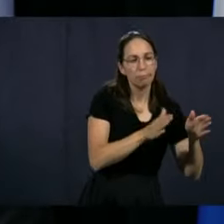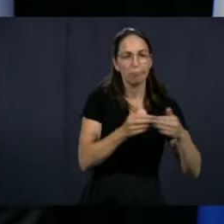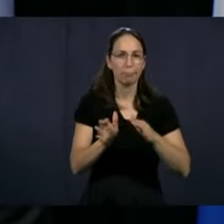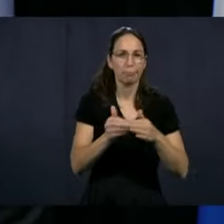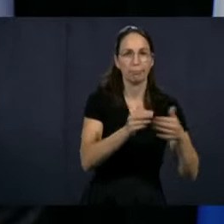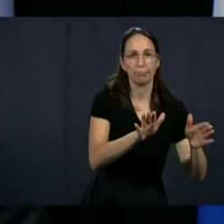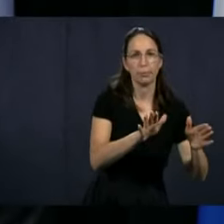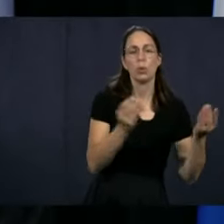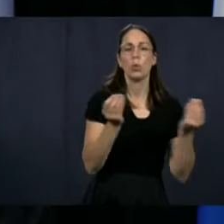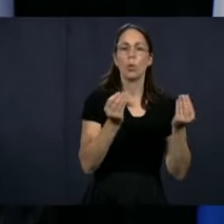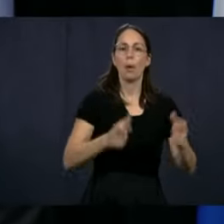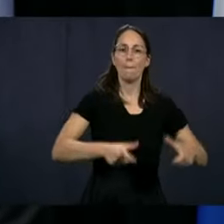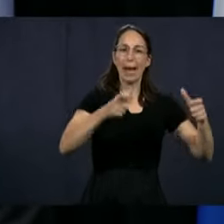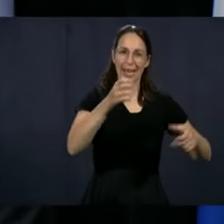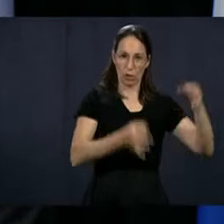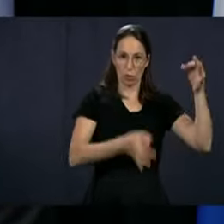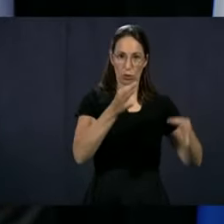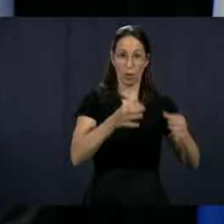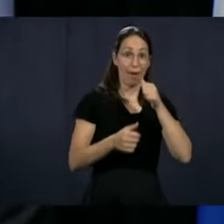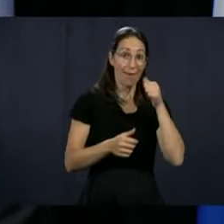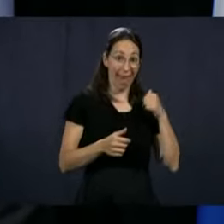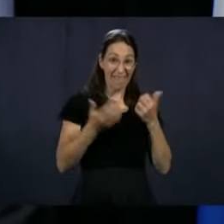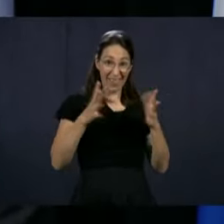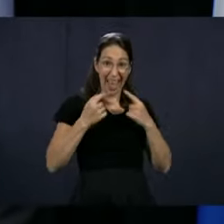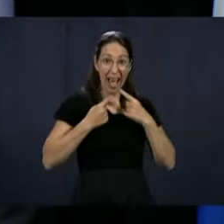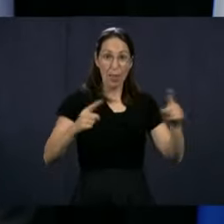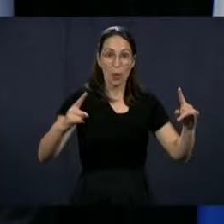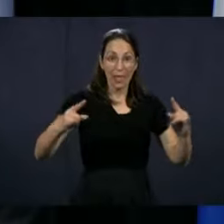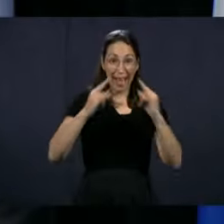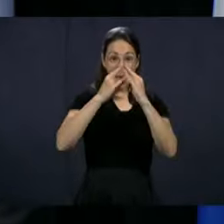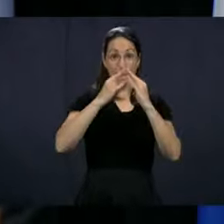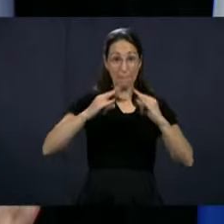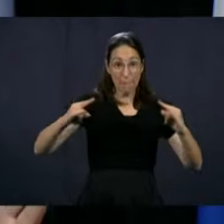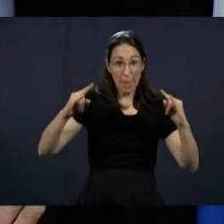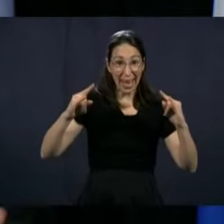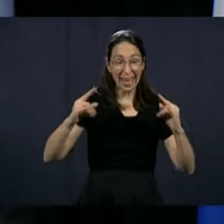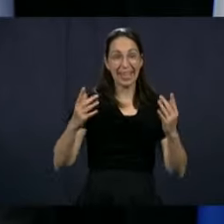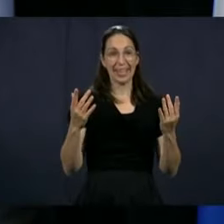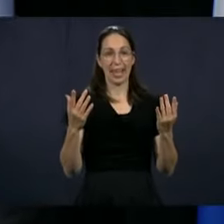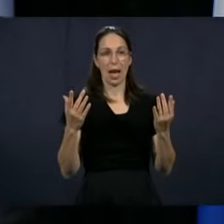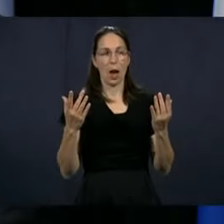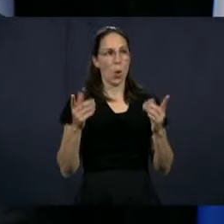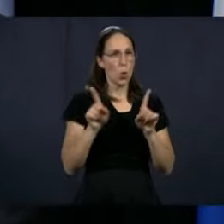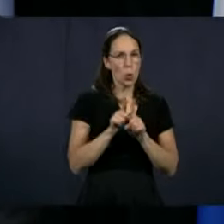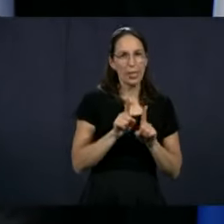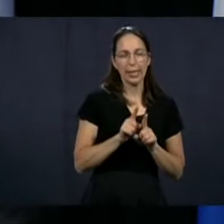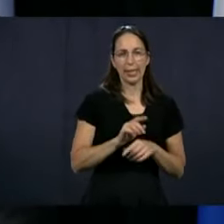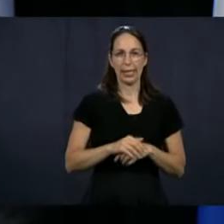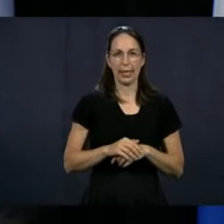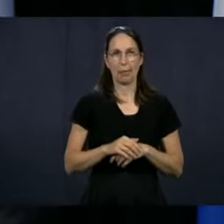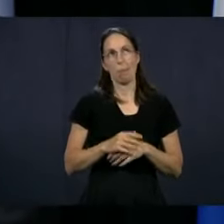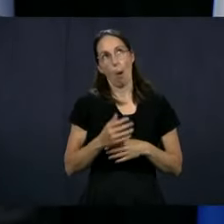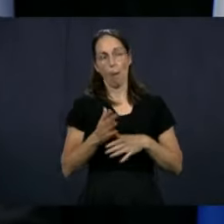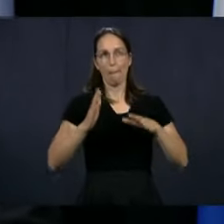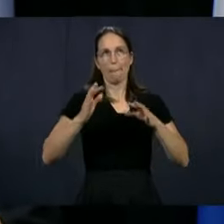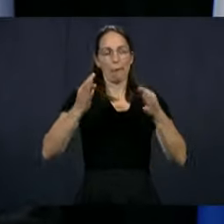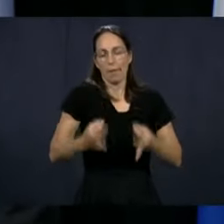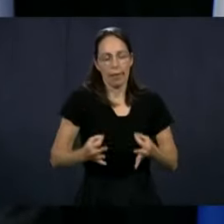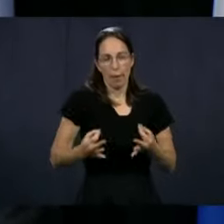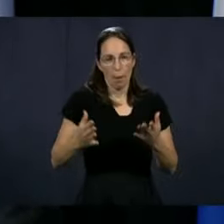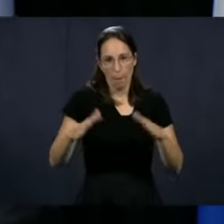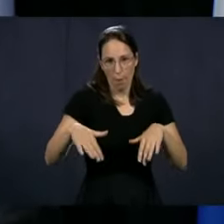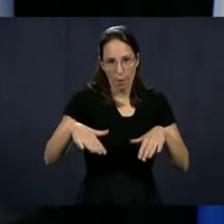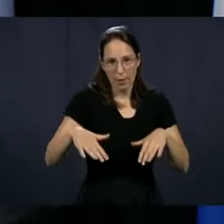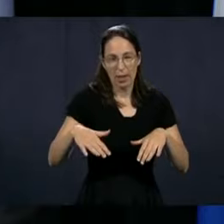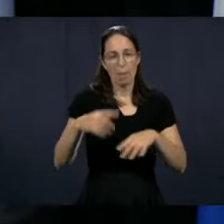deconfinement in courthouses. So yesterday was campgrounds. We are looking, I mean, it's not done